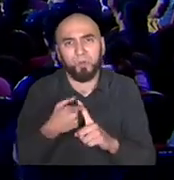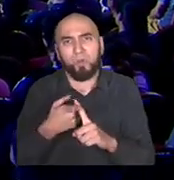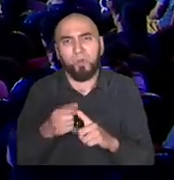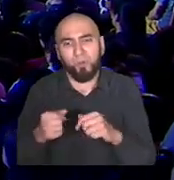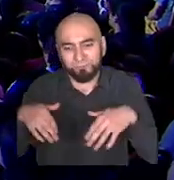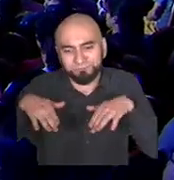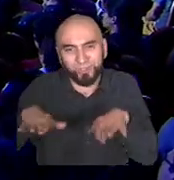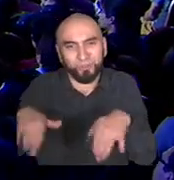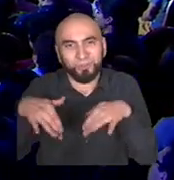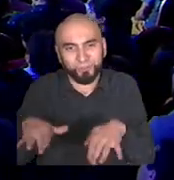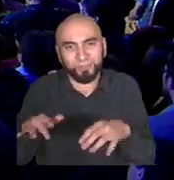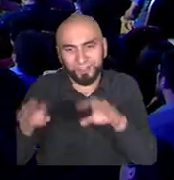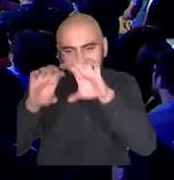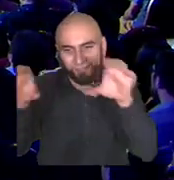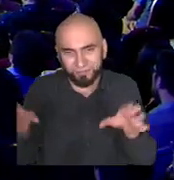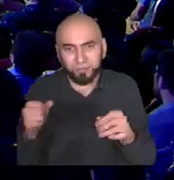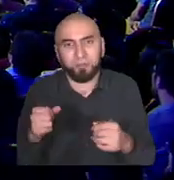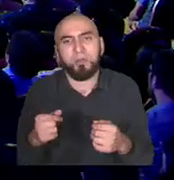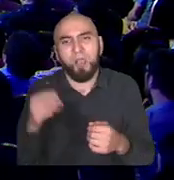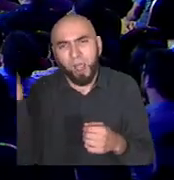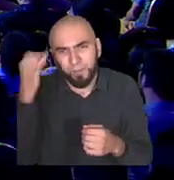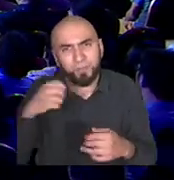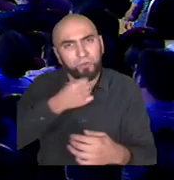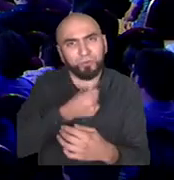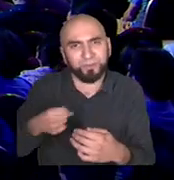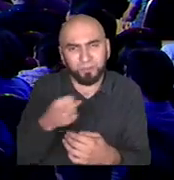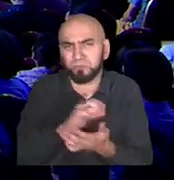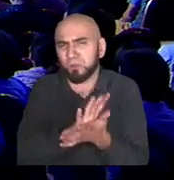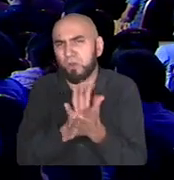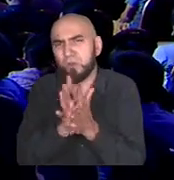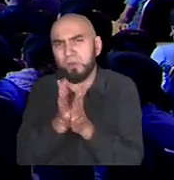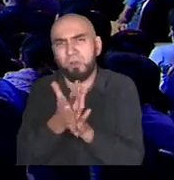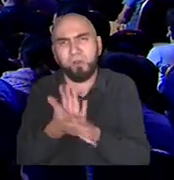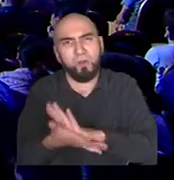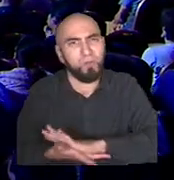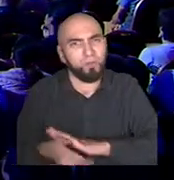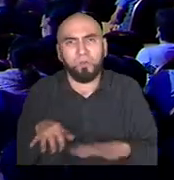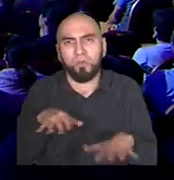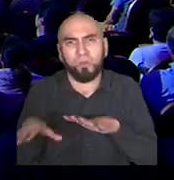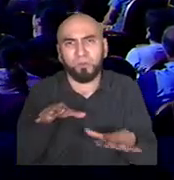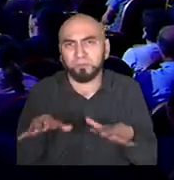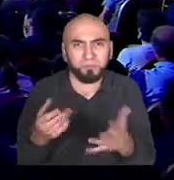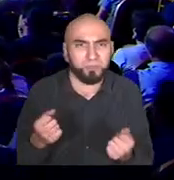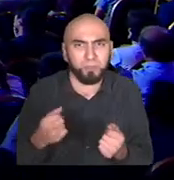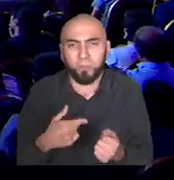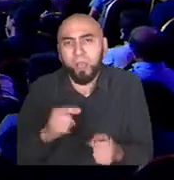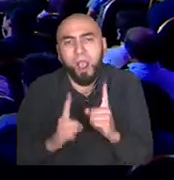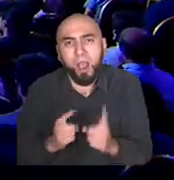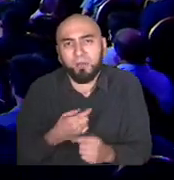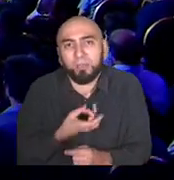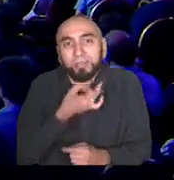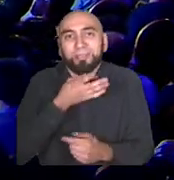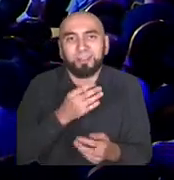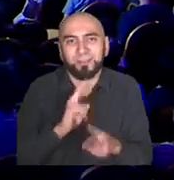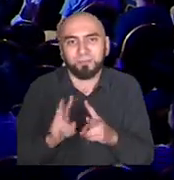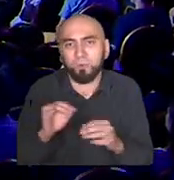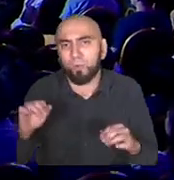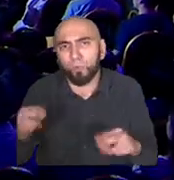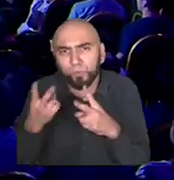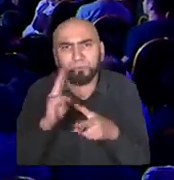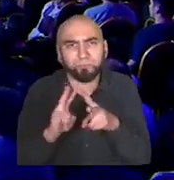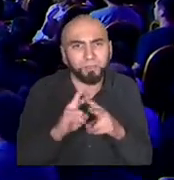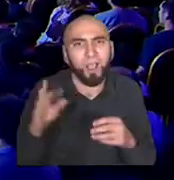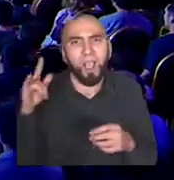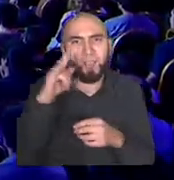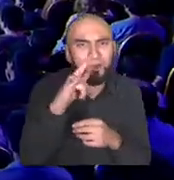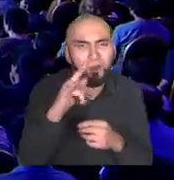how to cook. Everything was about this small individual thing. You could have a hobby, you could build a model train, you could build a plane, you could build a boat, you could build your house, you could